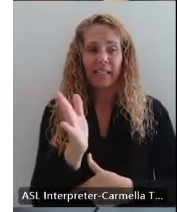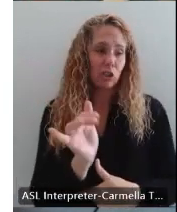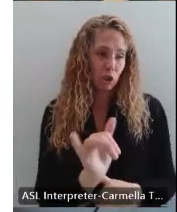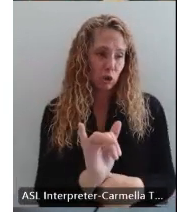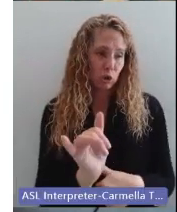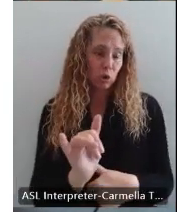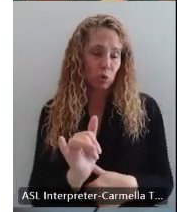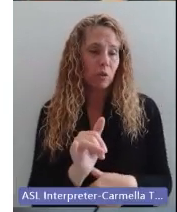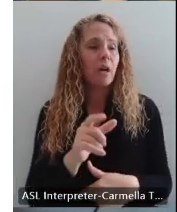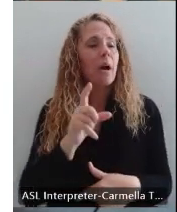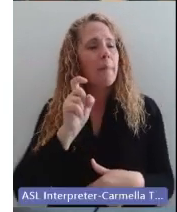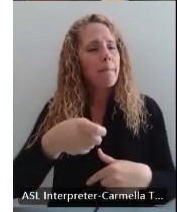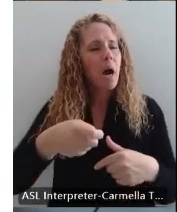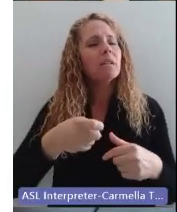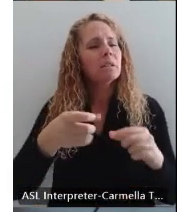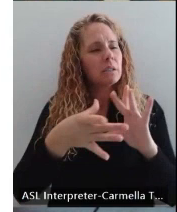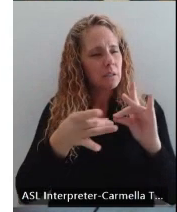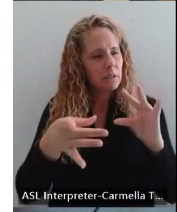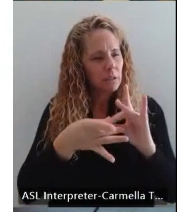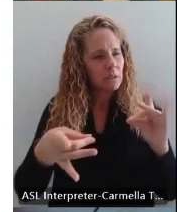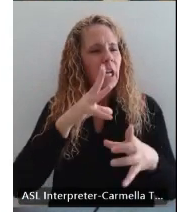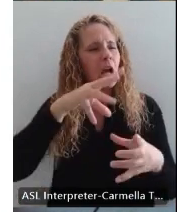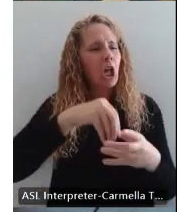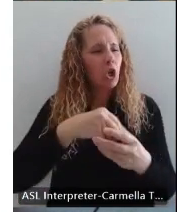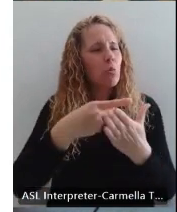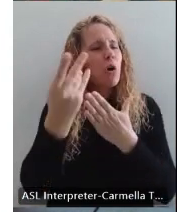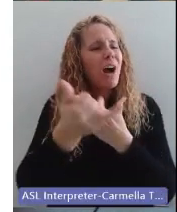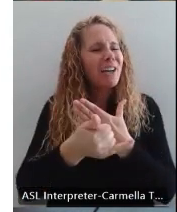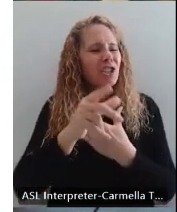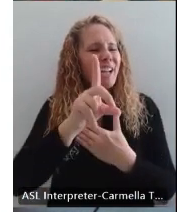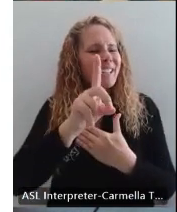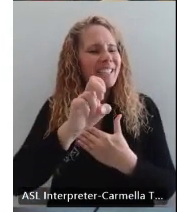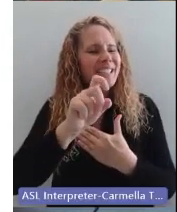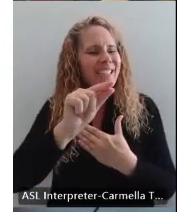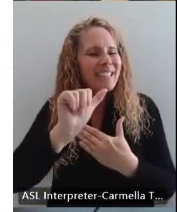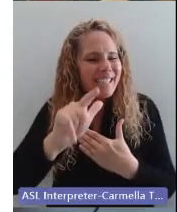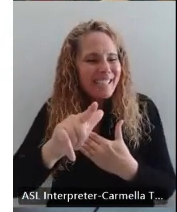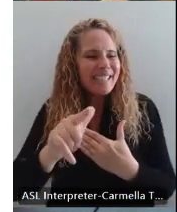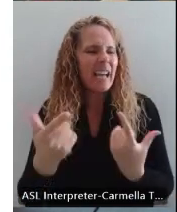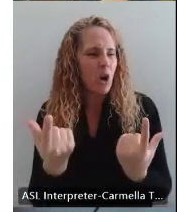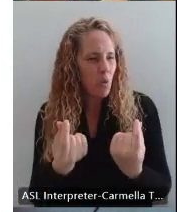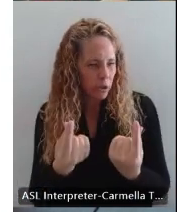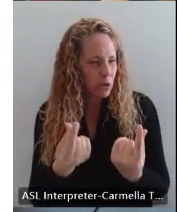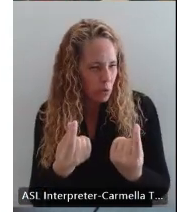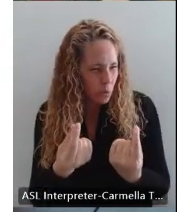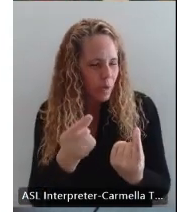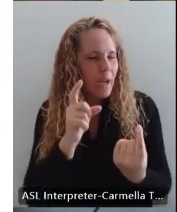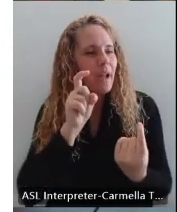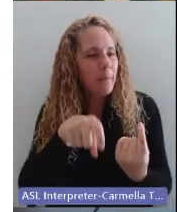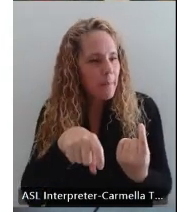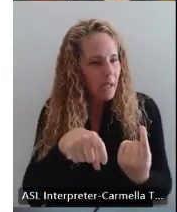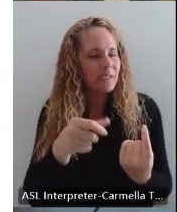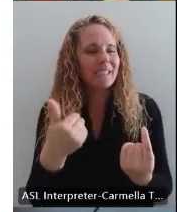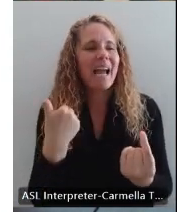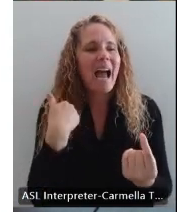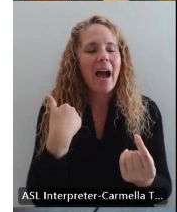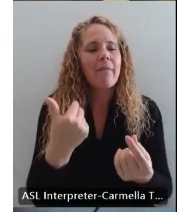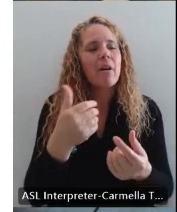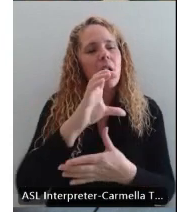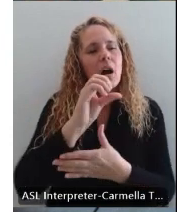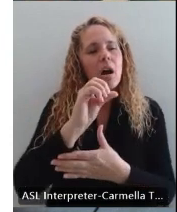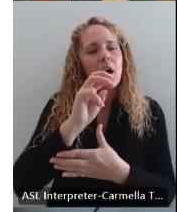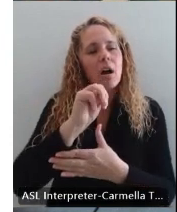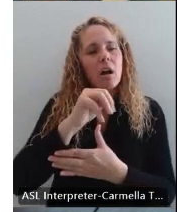It needs to cover the project details, what you've decided to do. You need to have a component